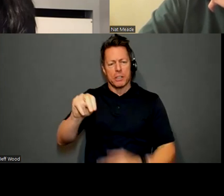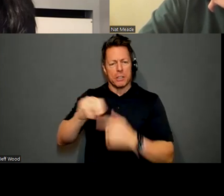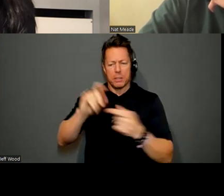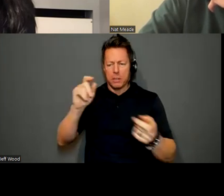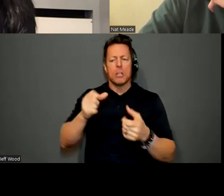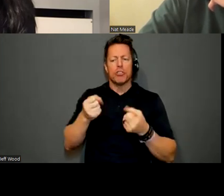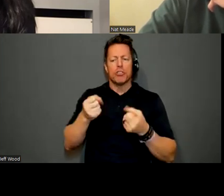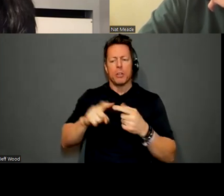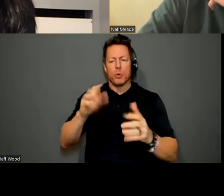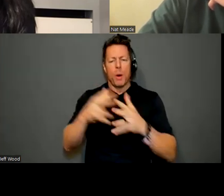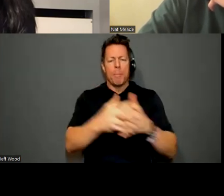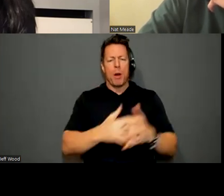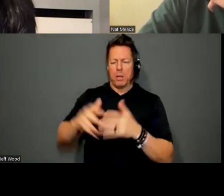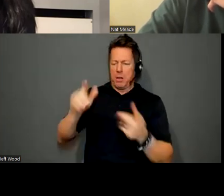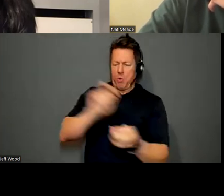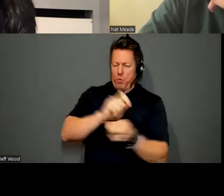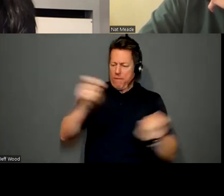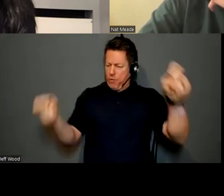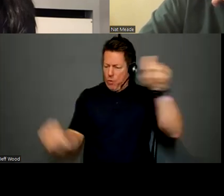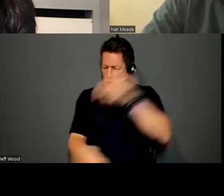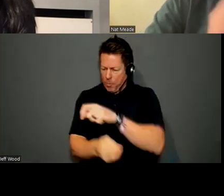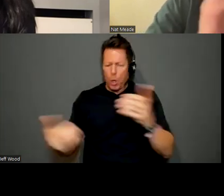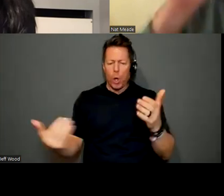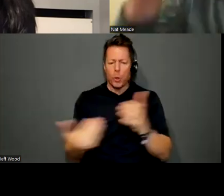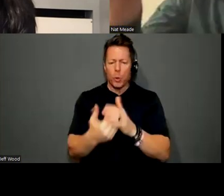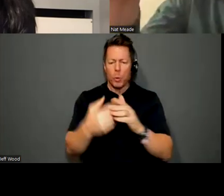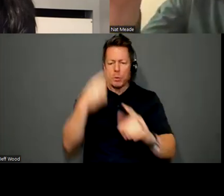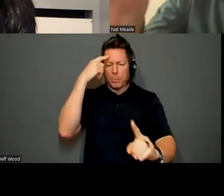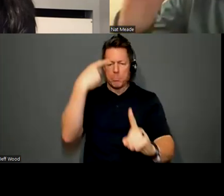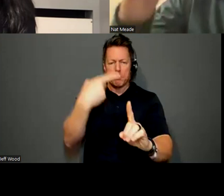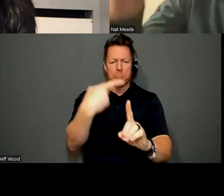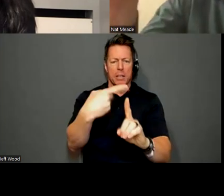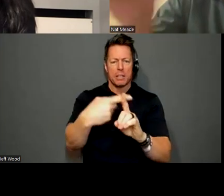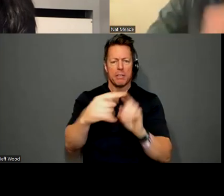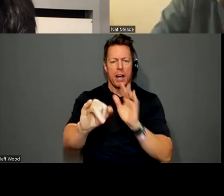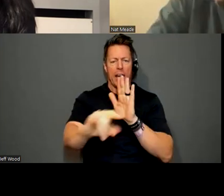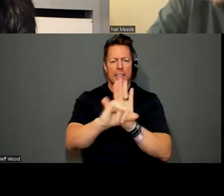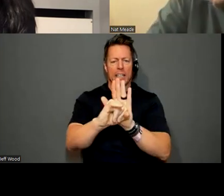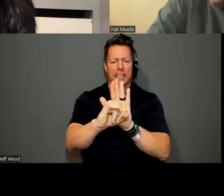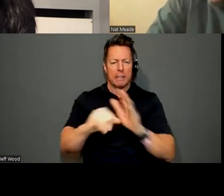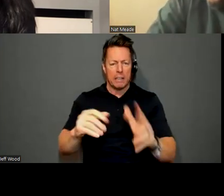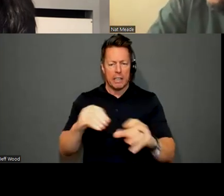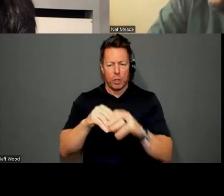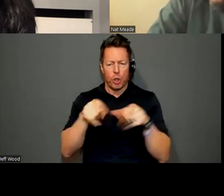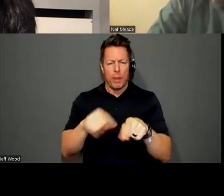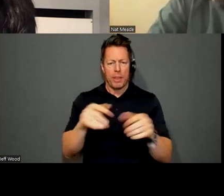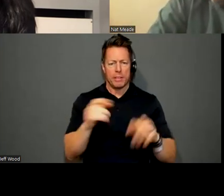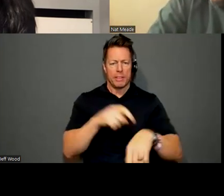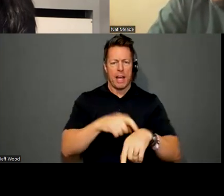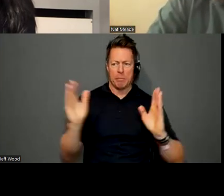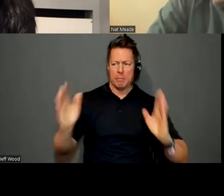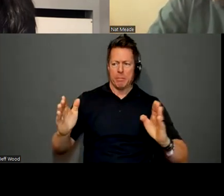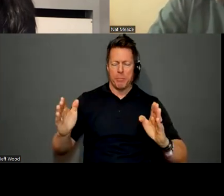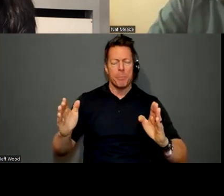new identity, kind of a, a positive identity to kind of pull us out of this, this period. And so there was lots of like,